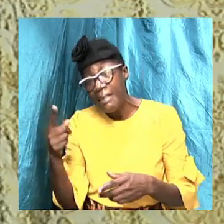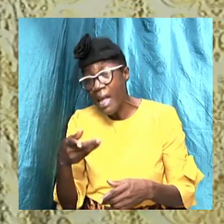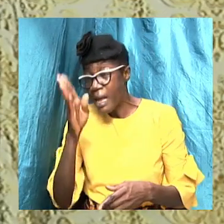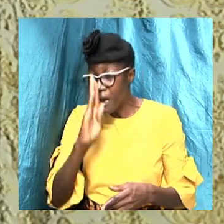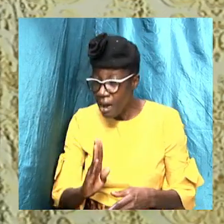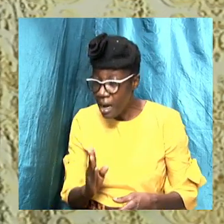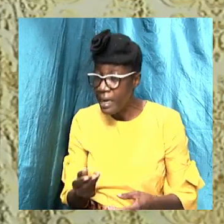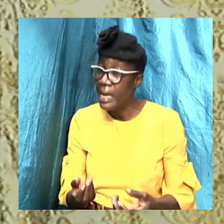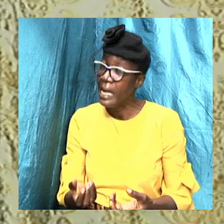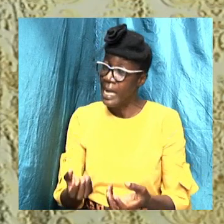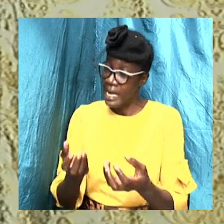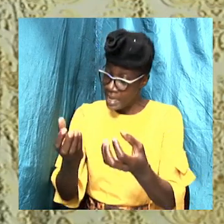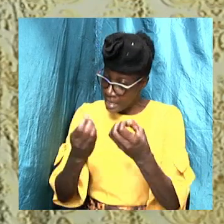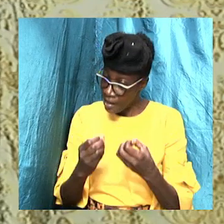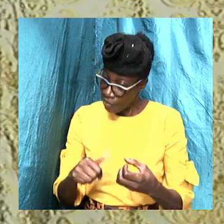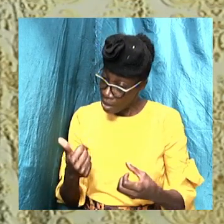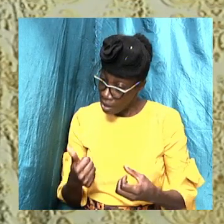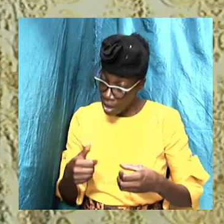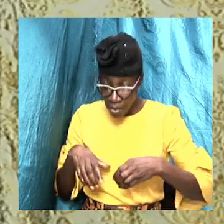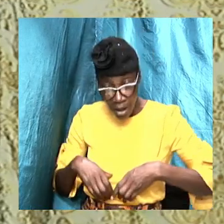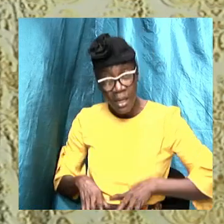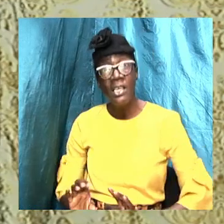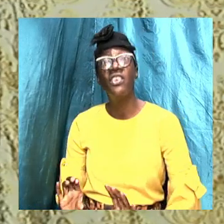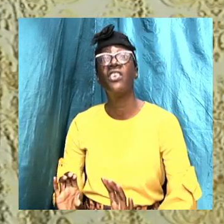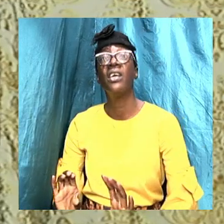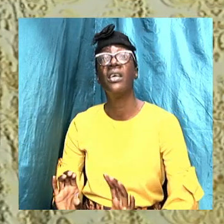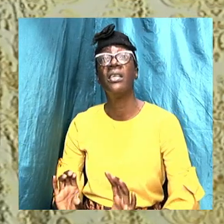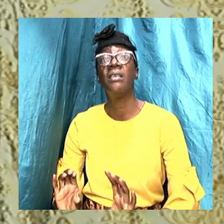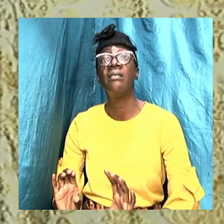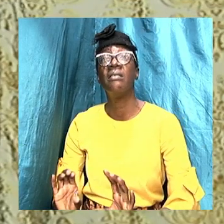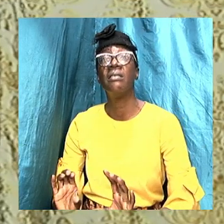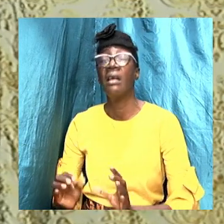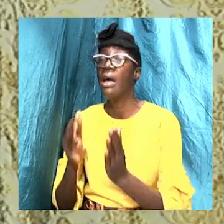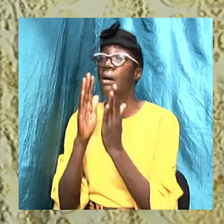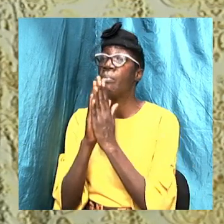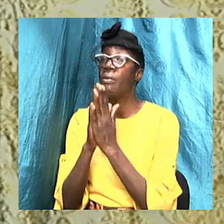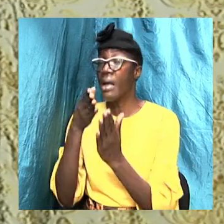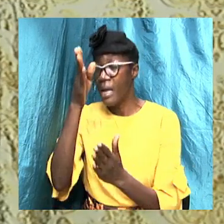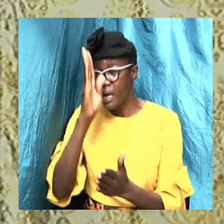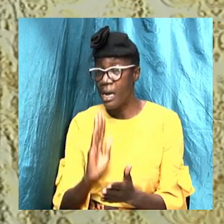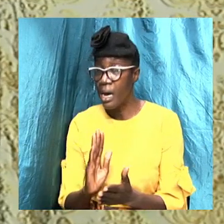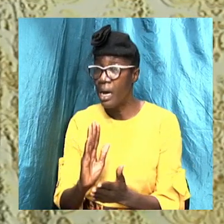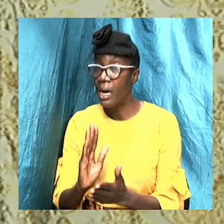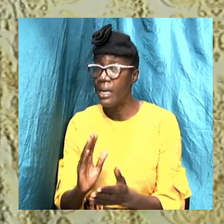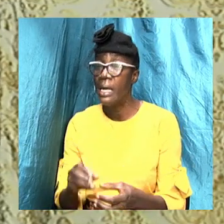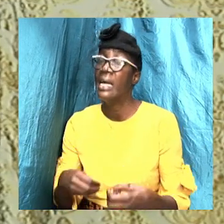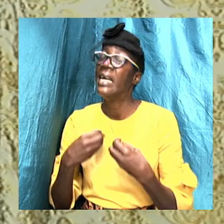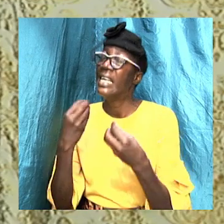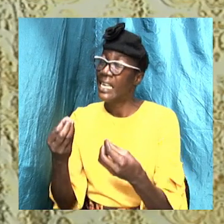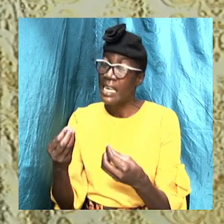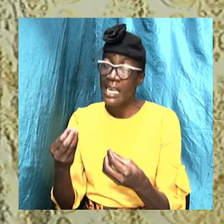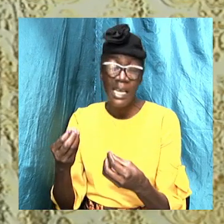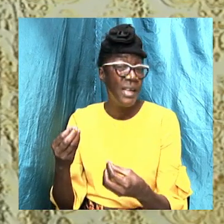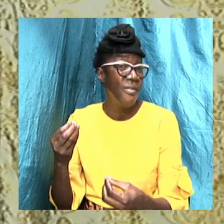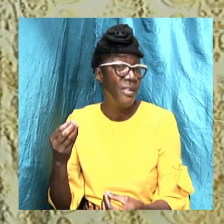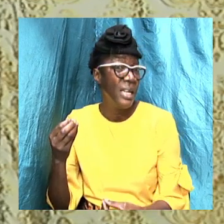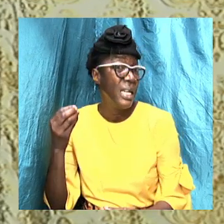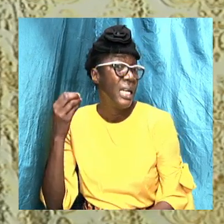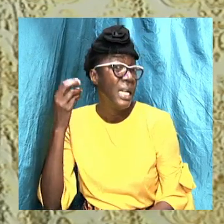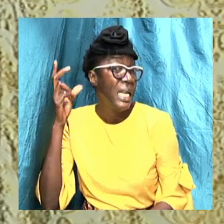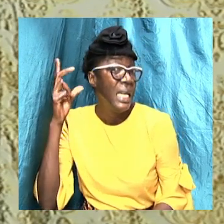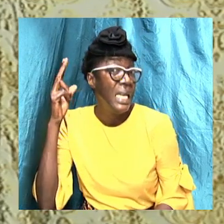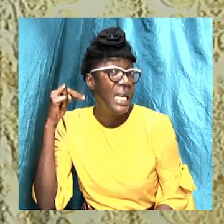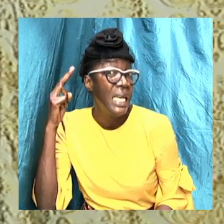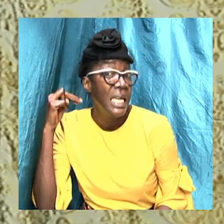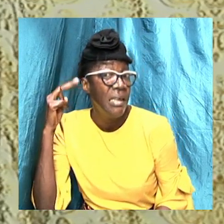chance, oh God, I pray that God would give heed to their prayer